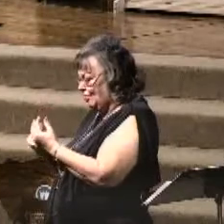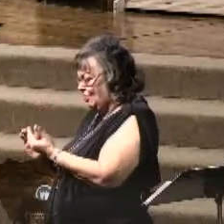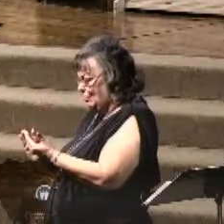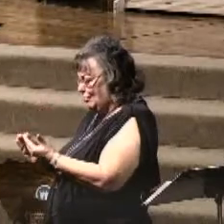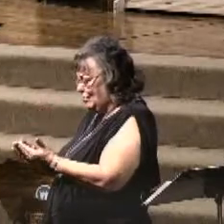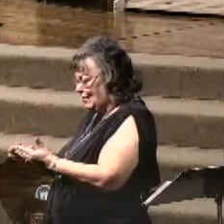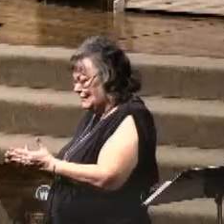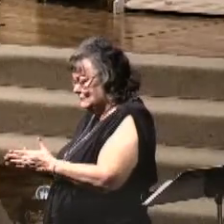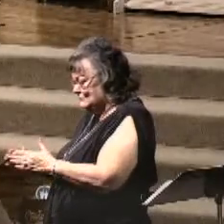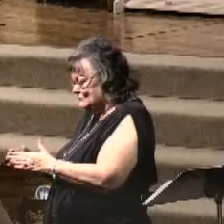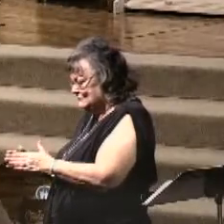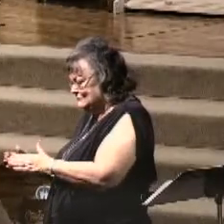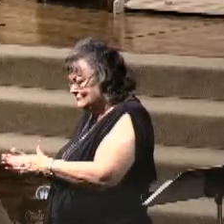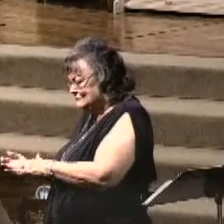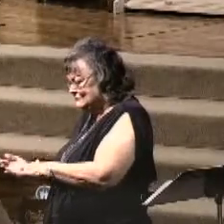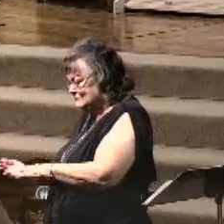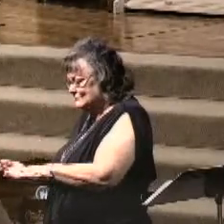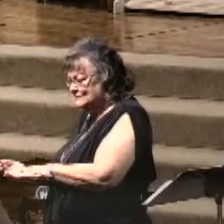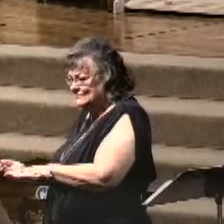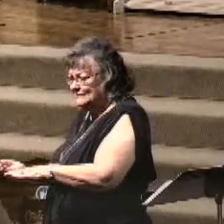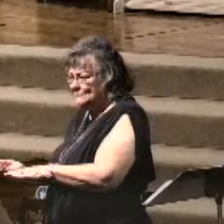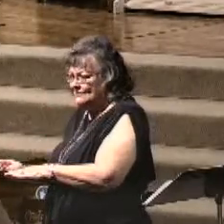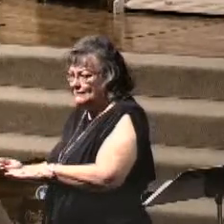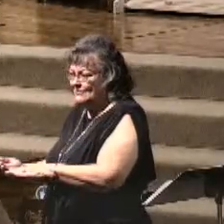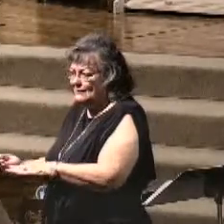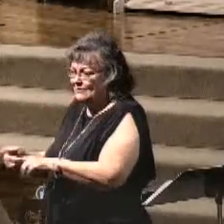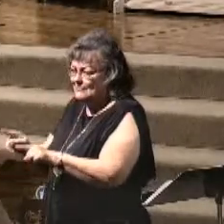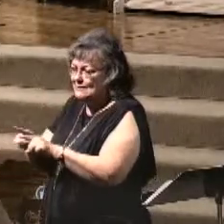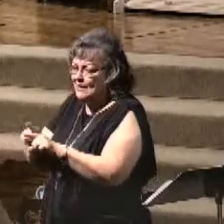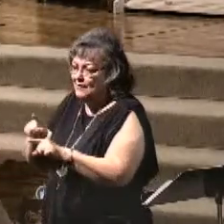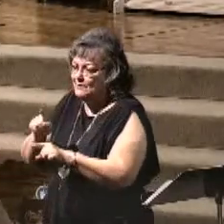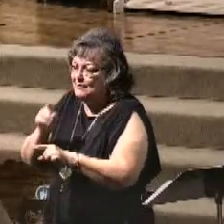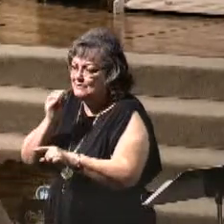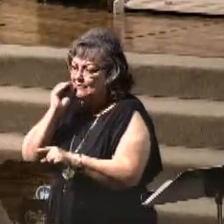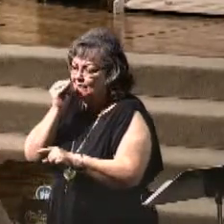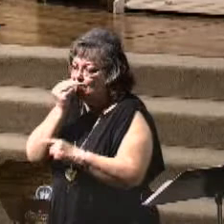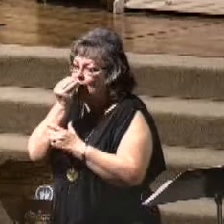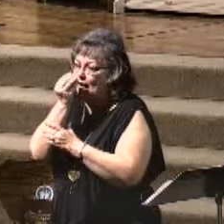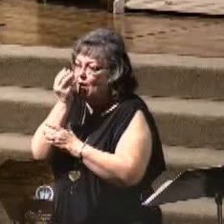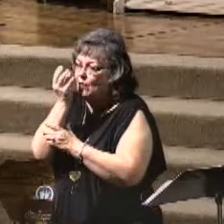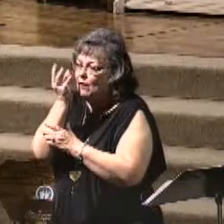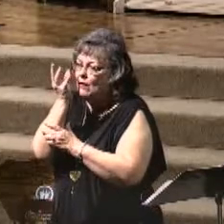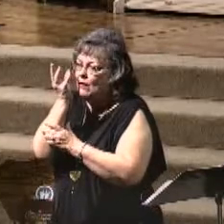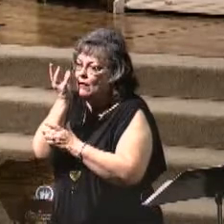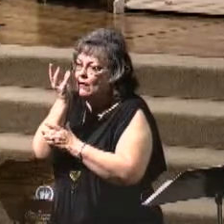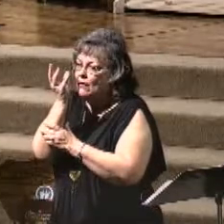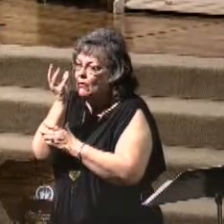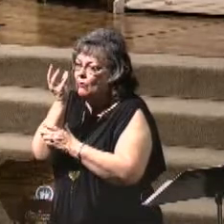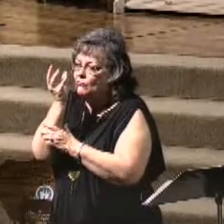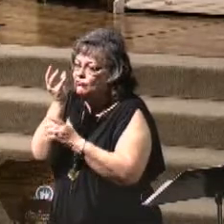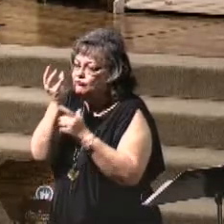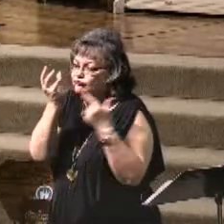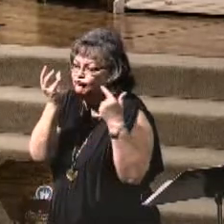like a flower would wilt with a settling torch on it.